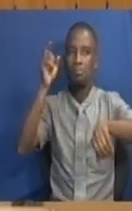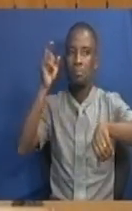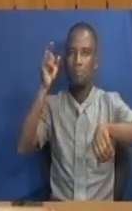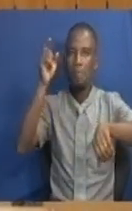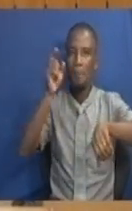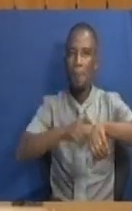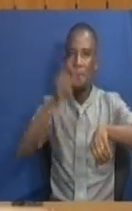You have to have me.